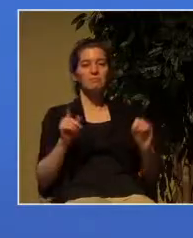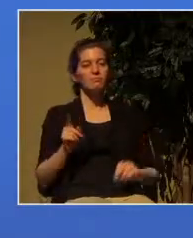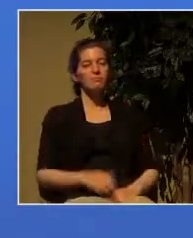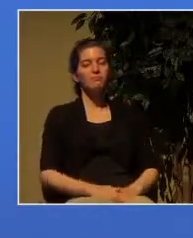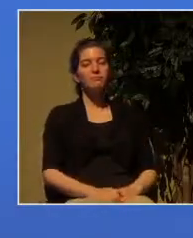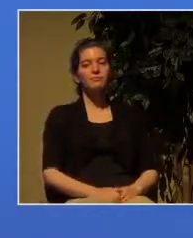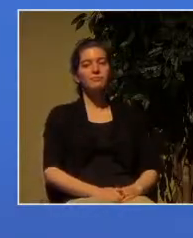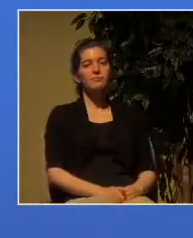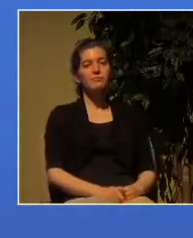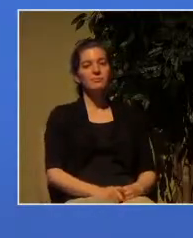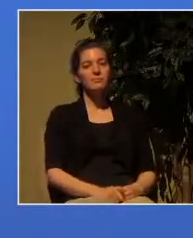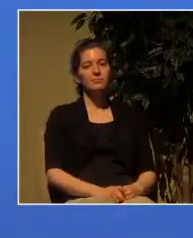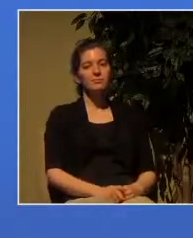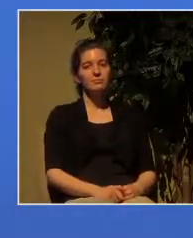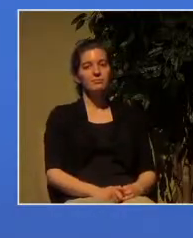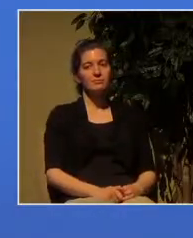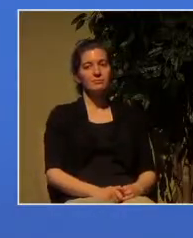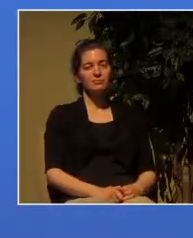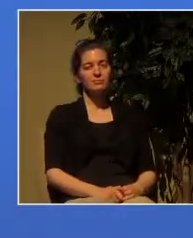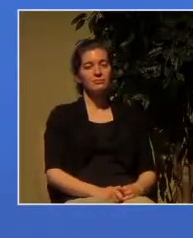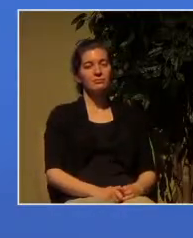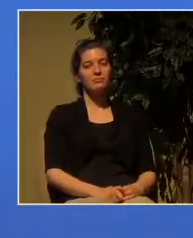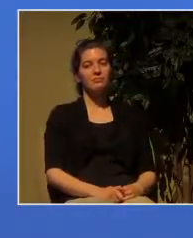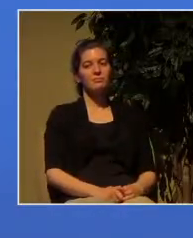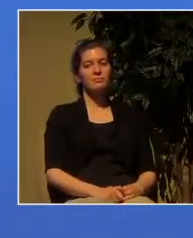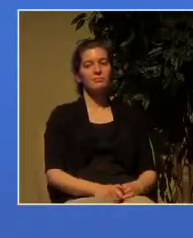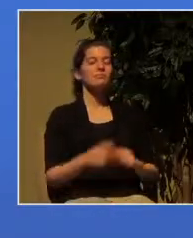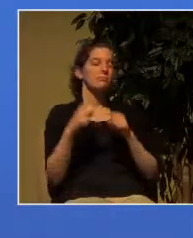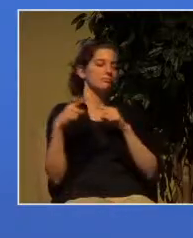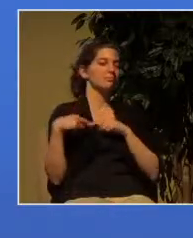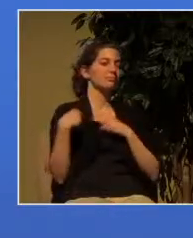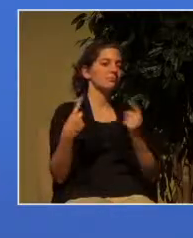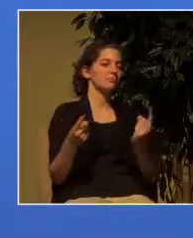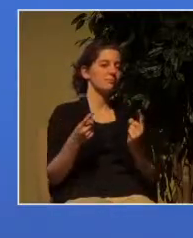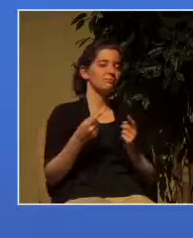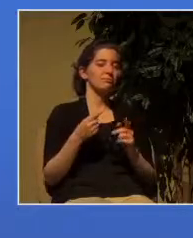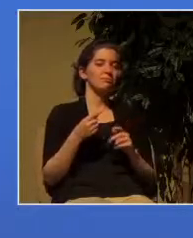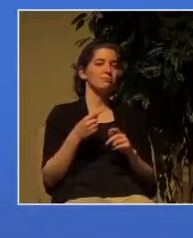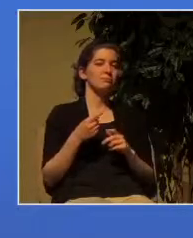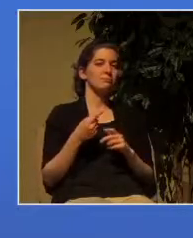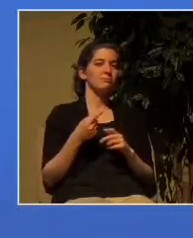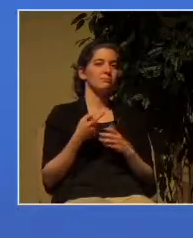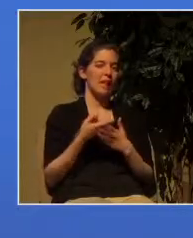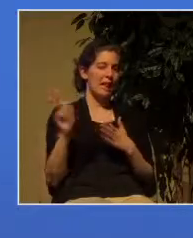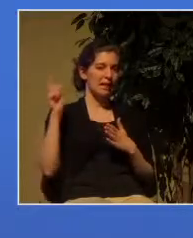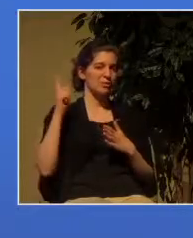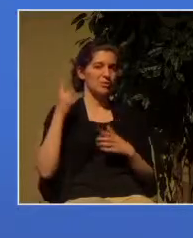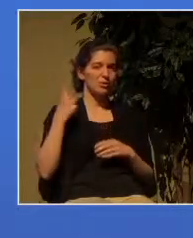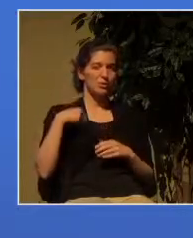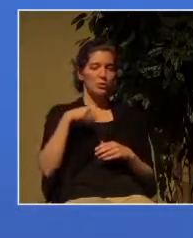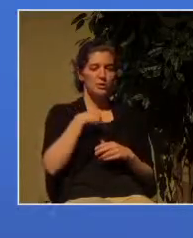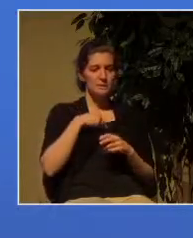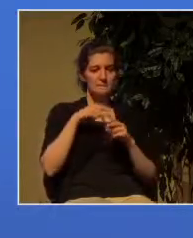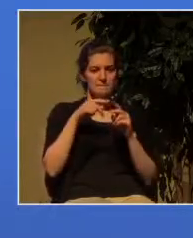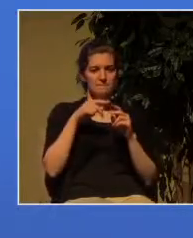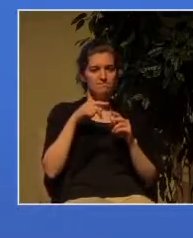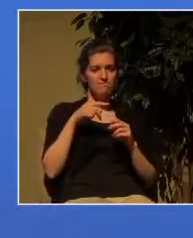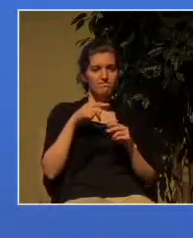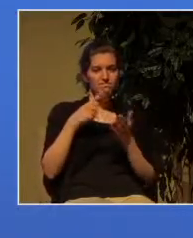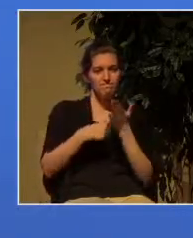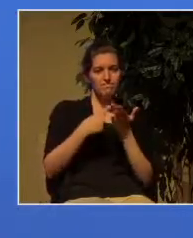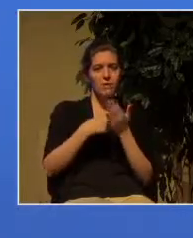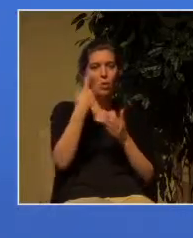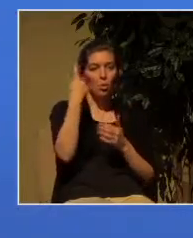one of three reasons why it is through many hardships that we